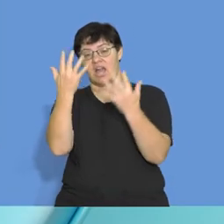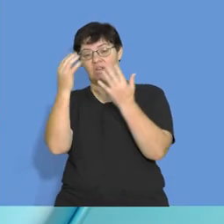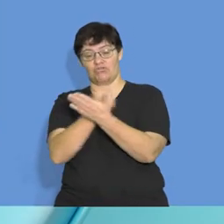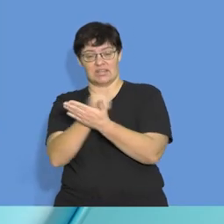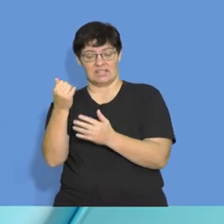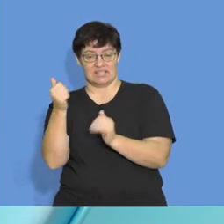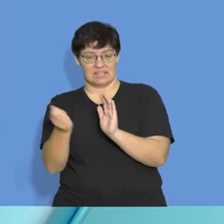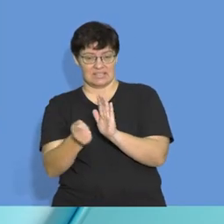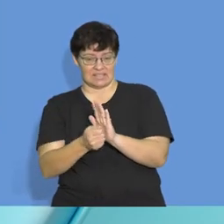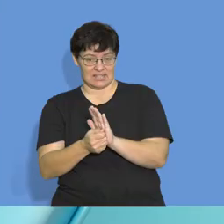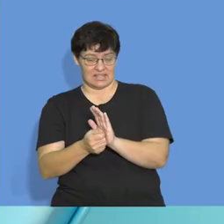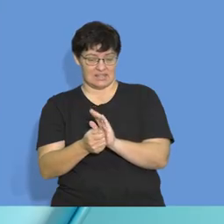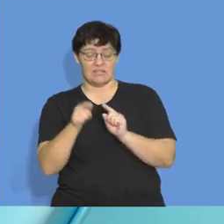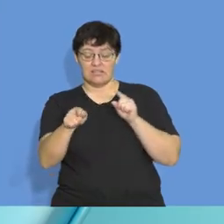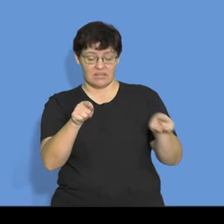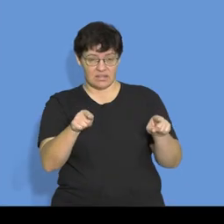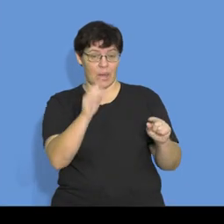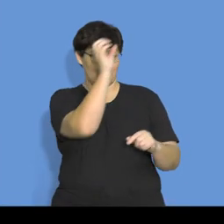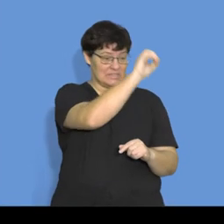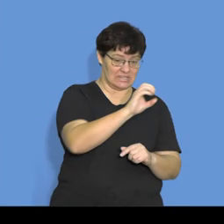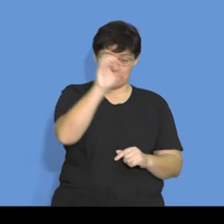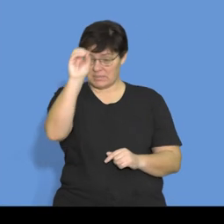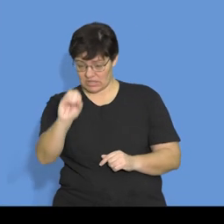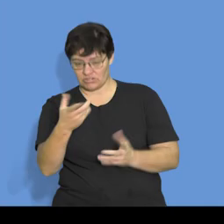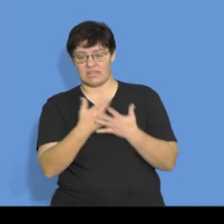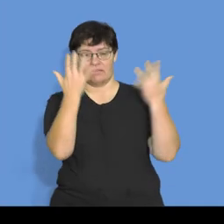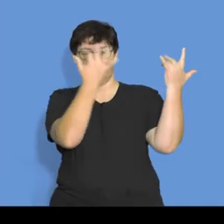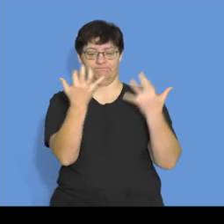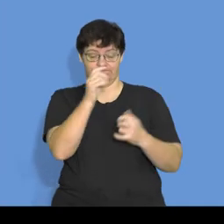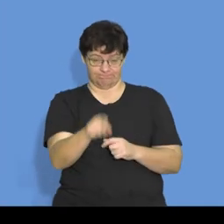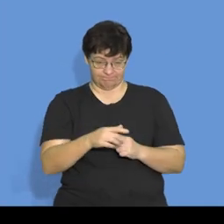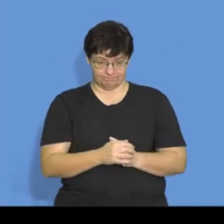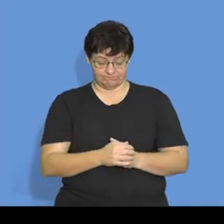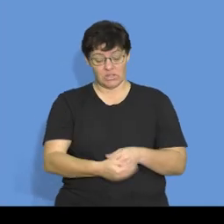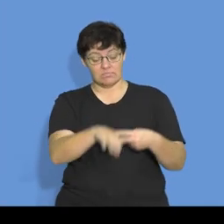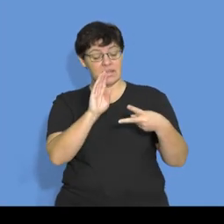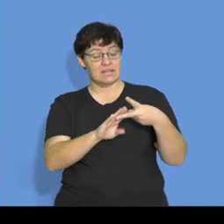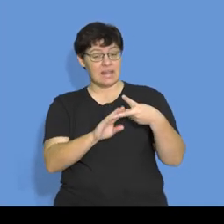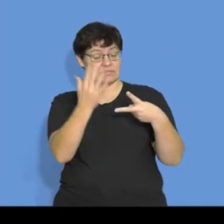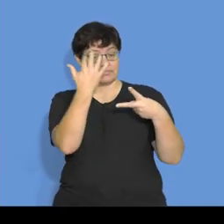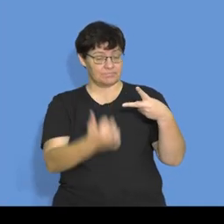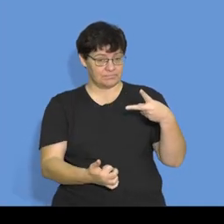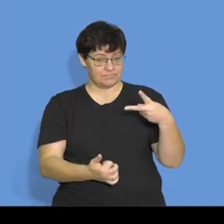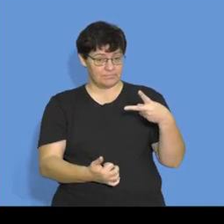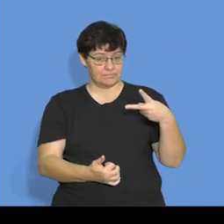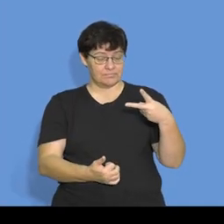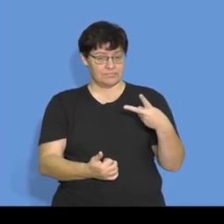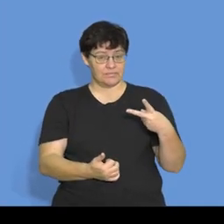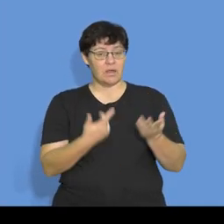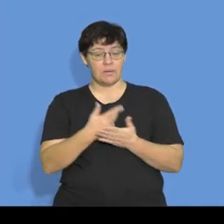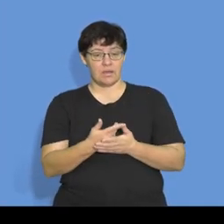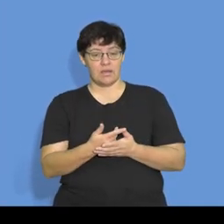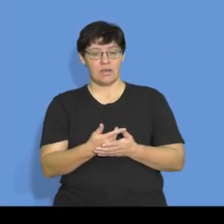and then the calculation. Right. The next thing that I have to calculate now is my cash purchase